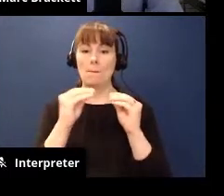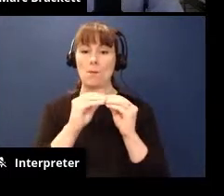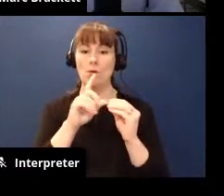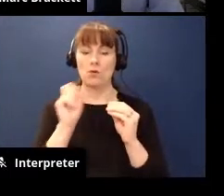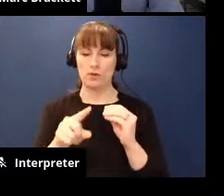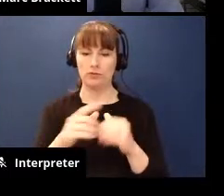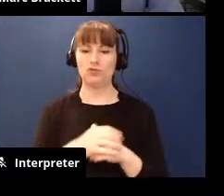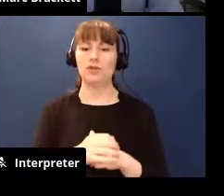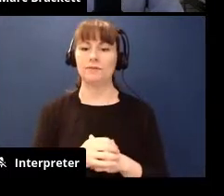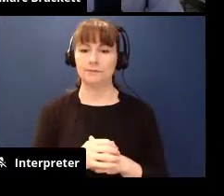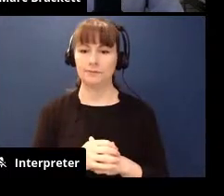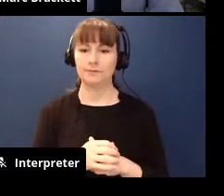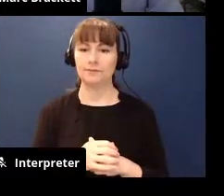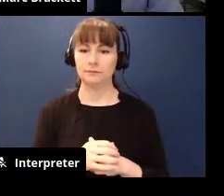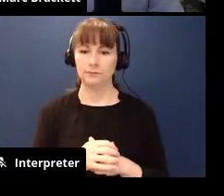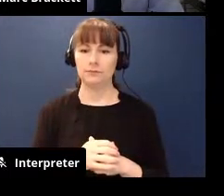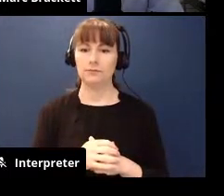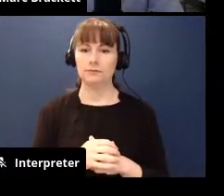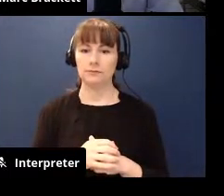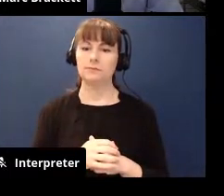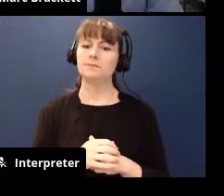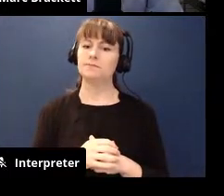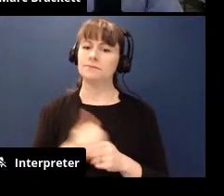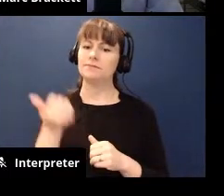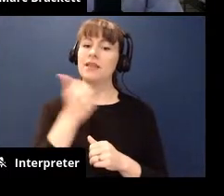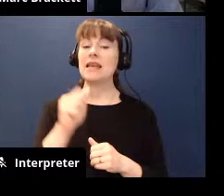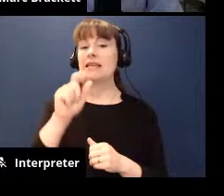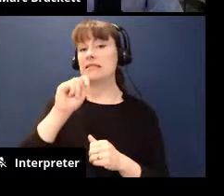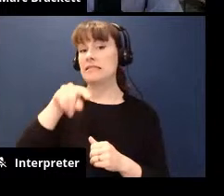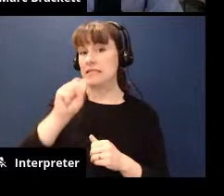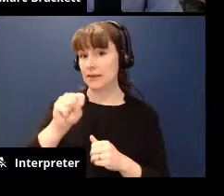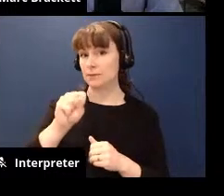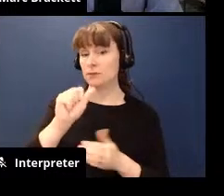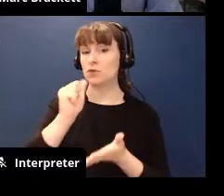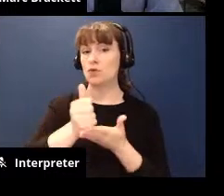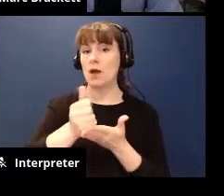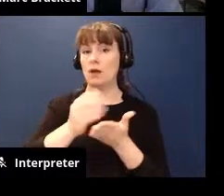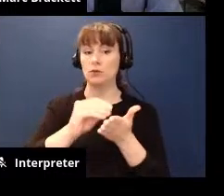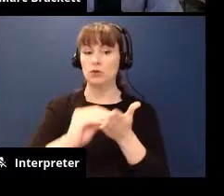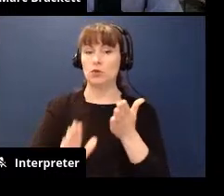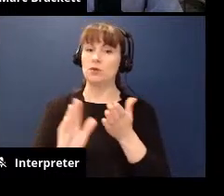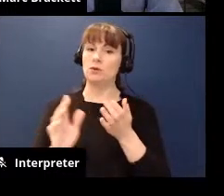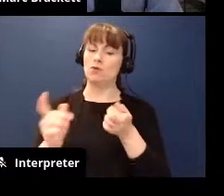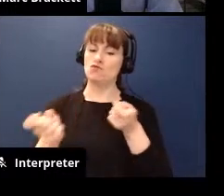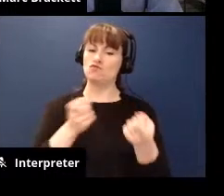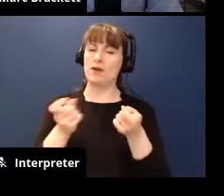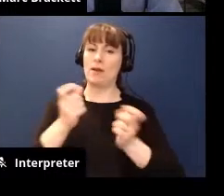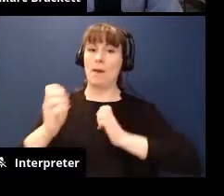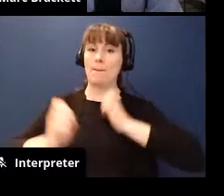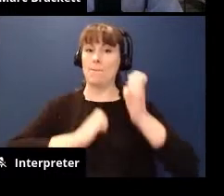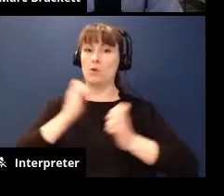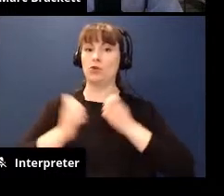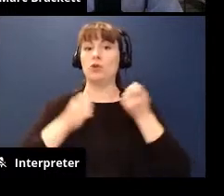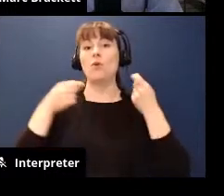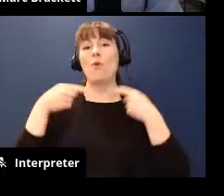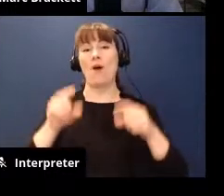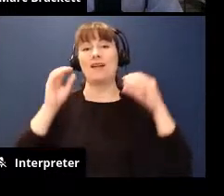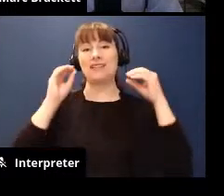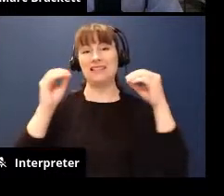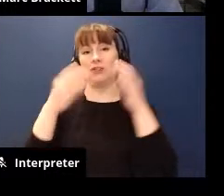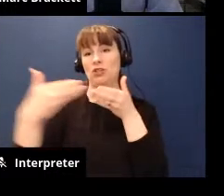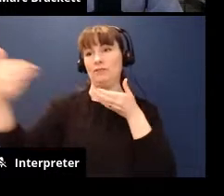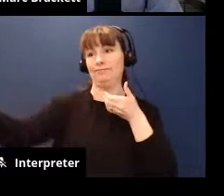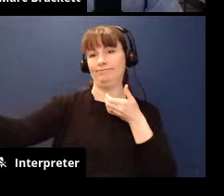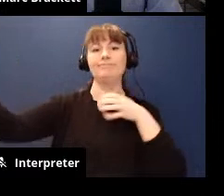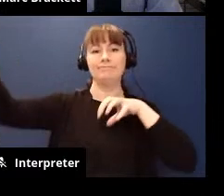and it's about um any tips to help regulate students emotion while we're teaching remotely so it's it's